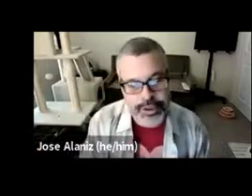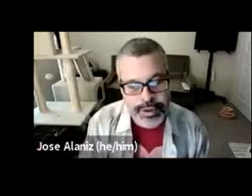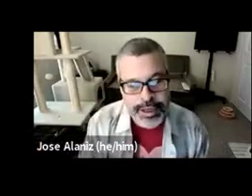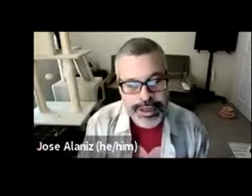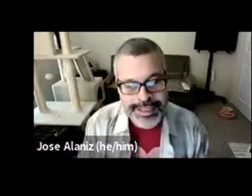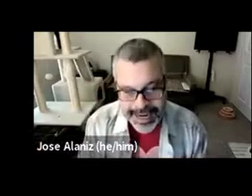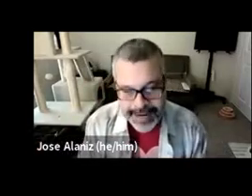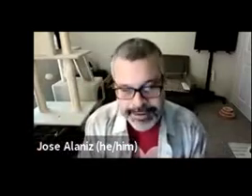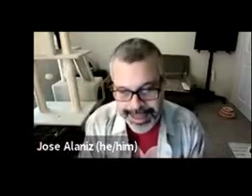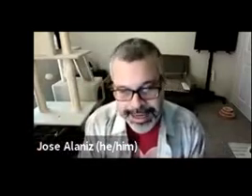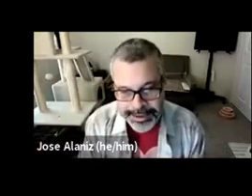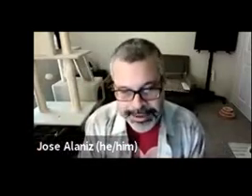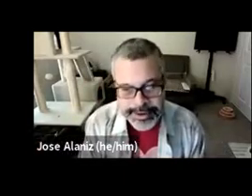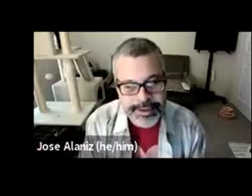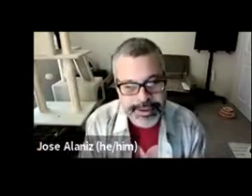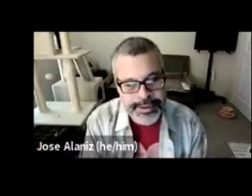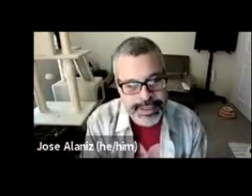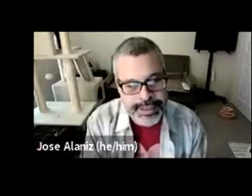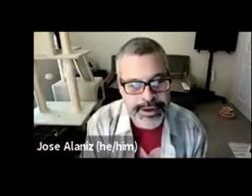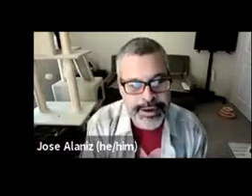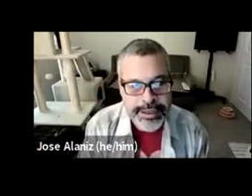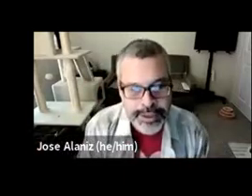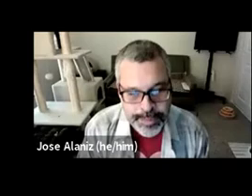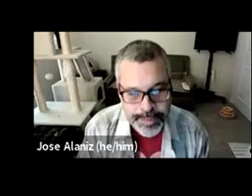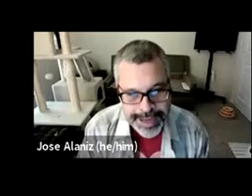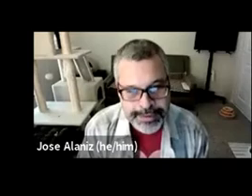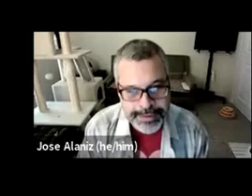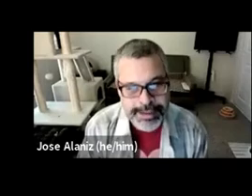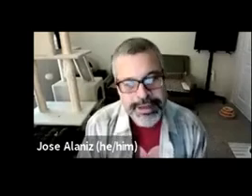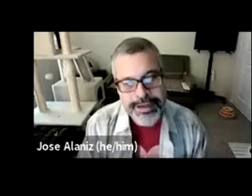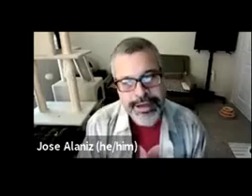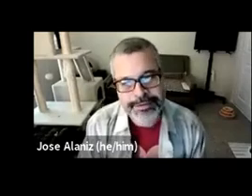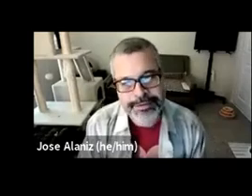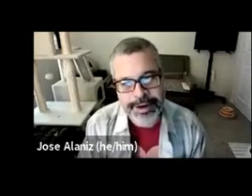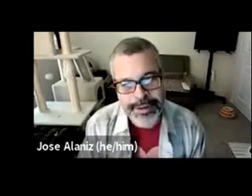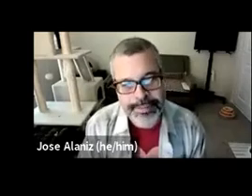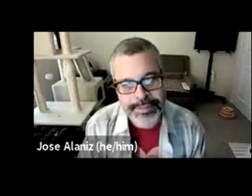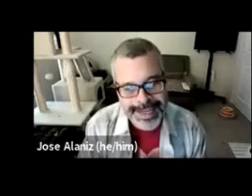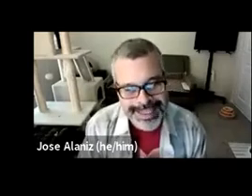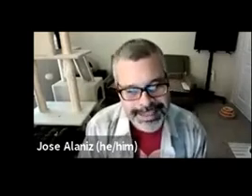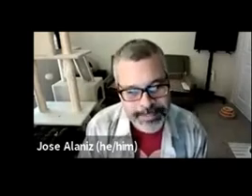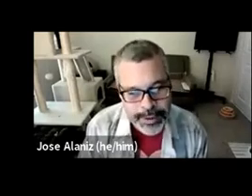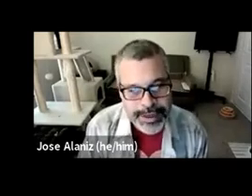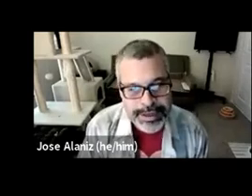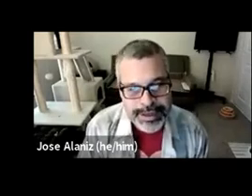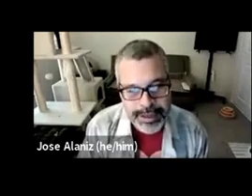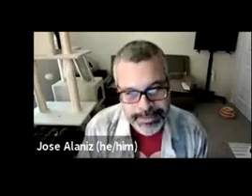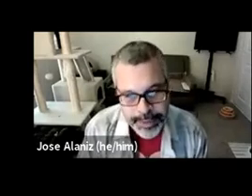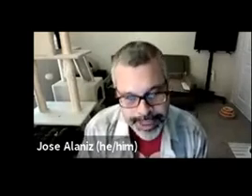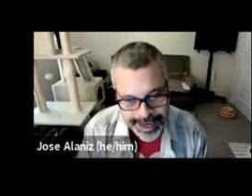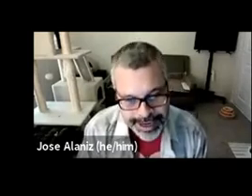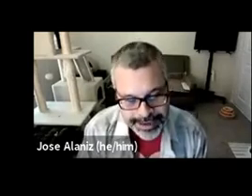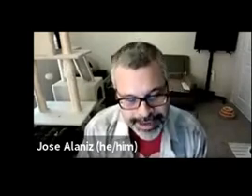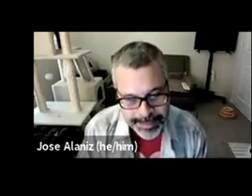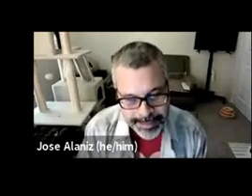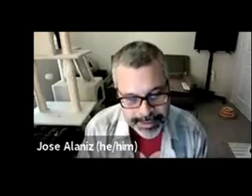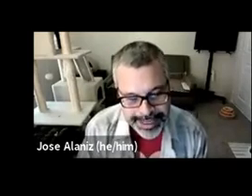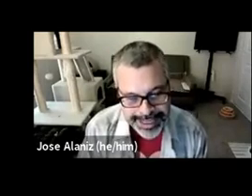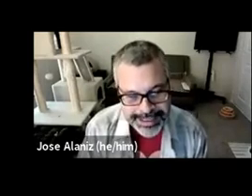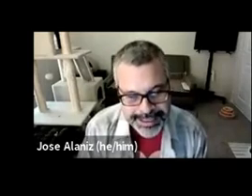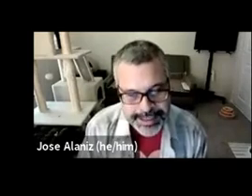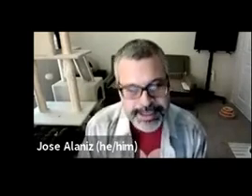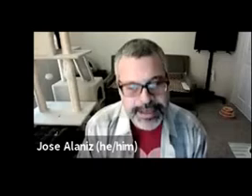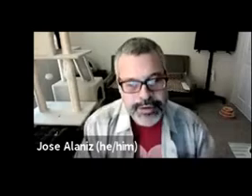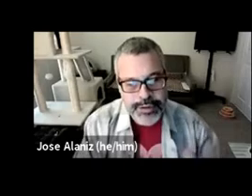Alicia to save the planet Earth. And so you see here two panels, uh, from the Fantastic Four, number 49, April